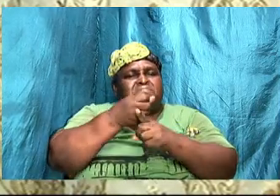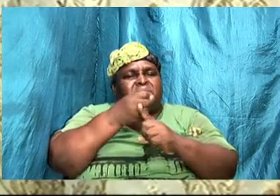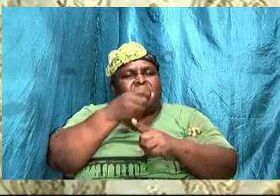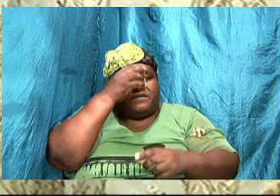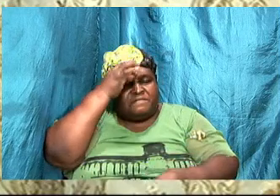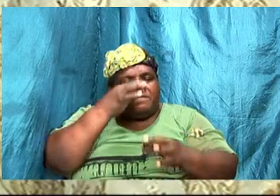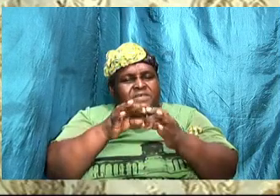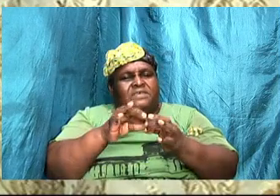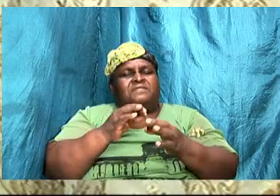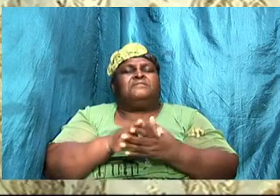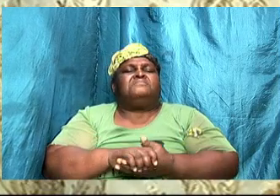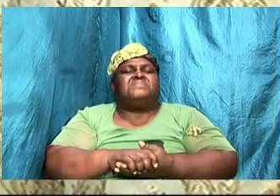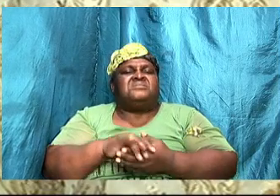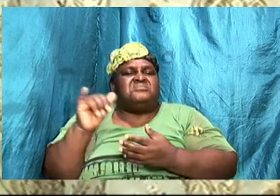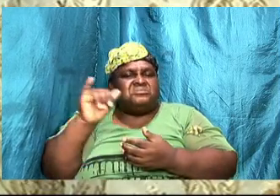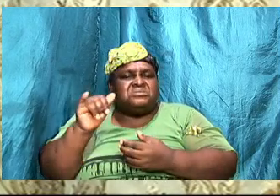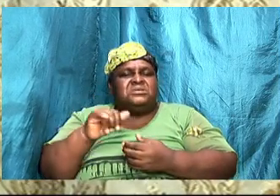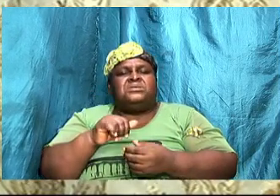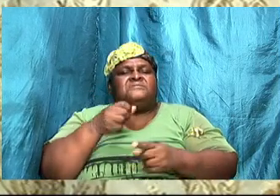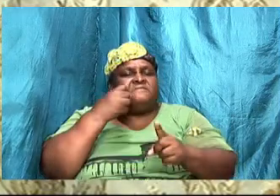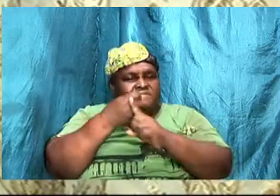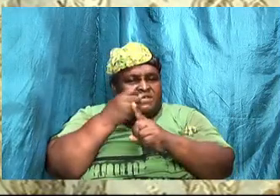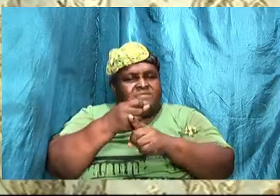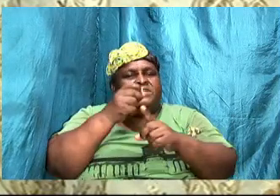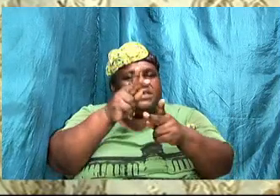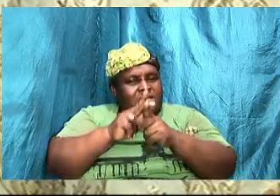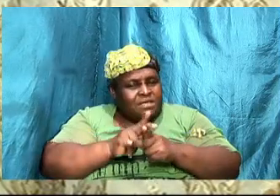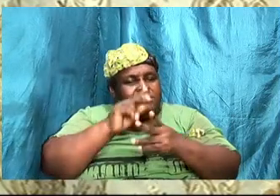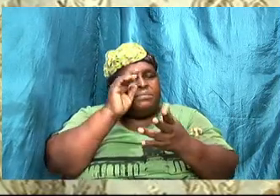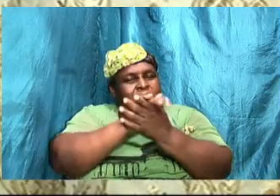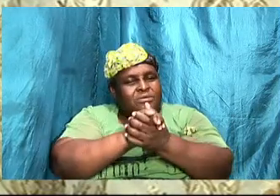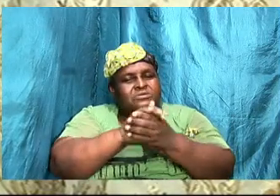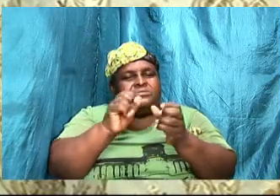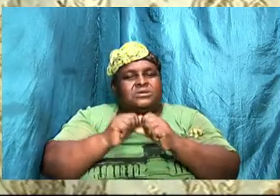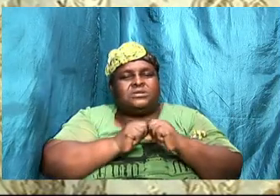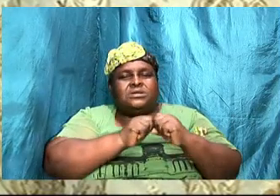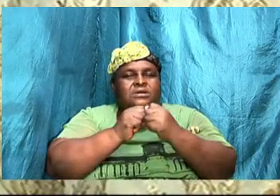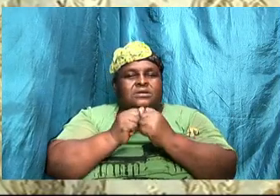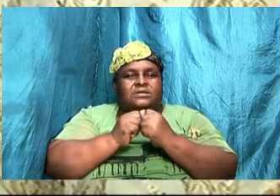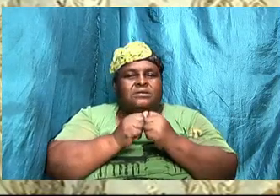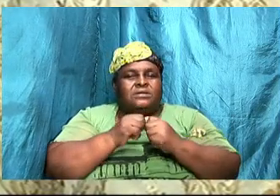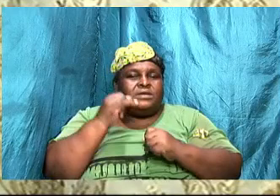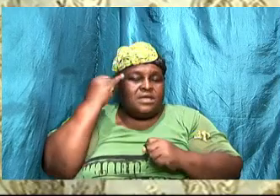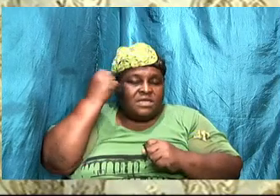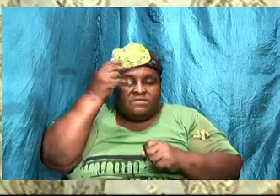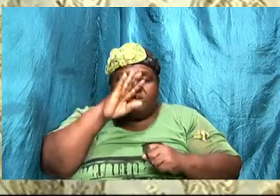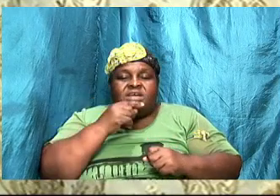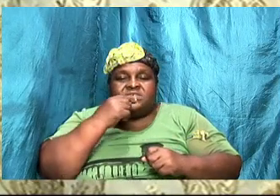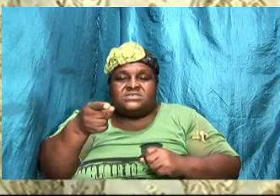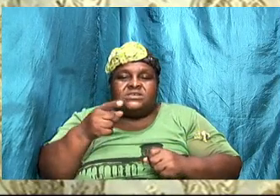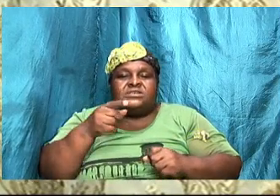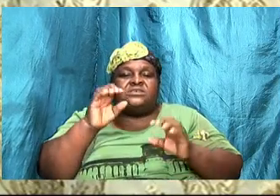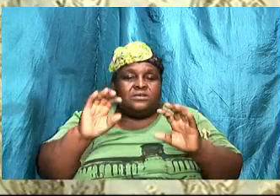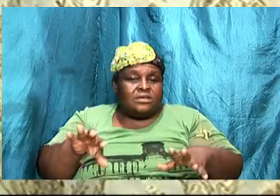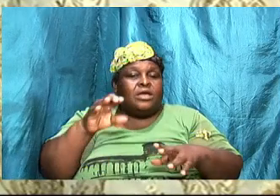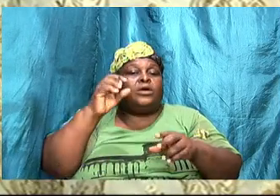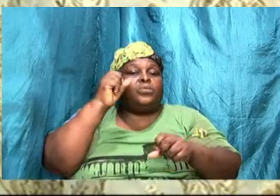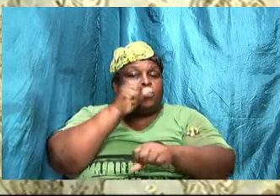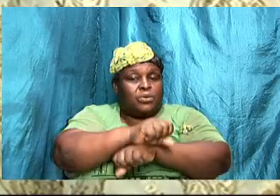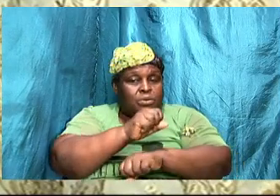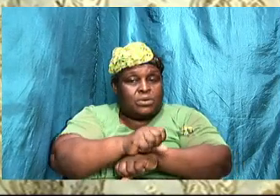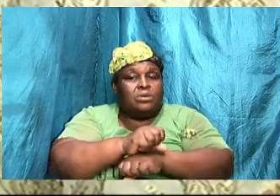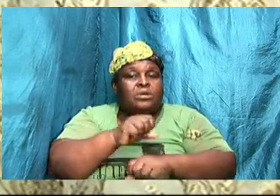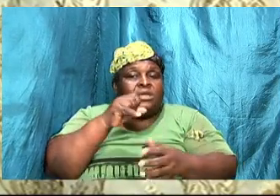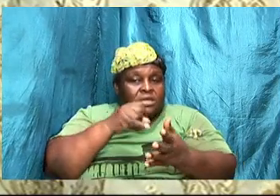I want to tell us that if God said that it can work it can